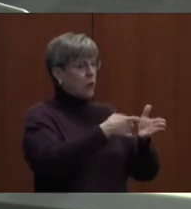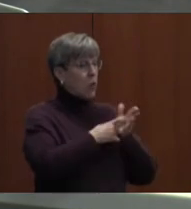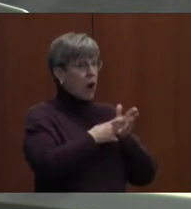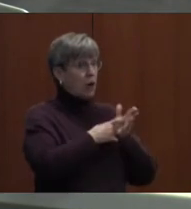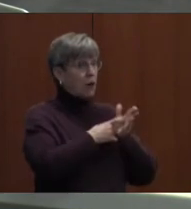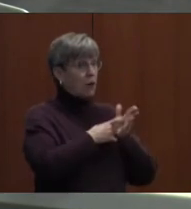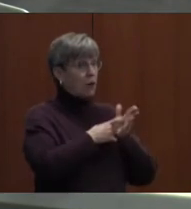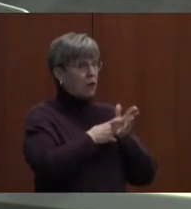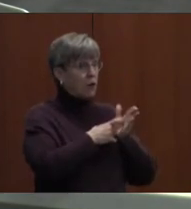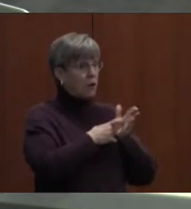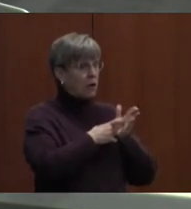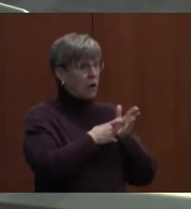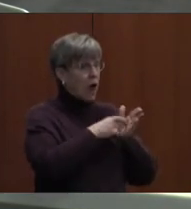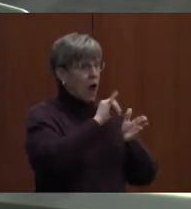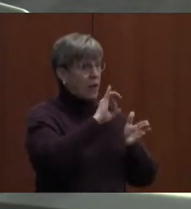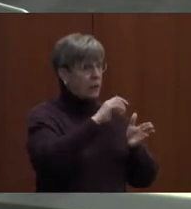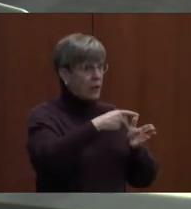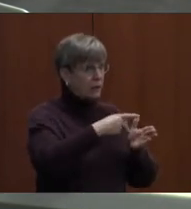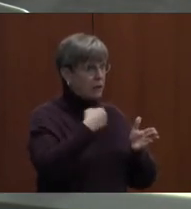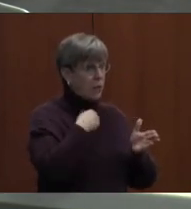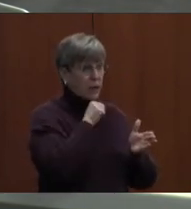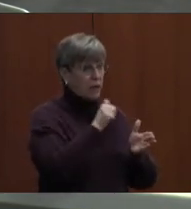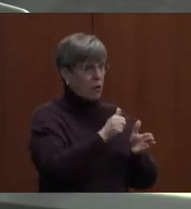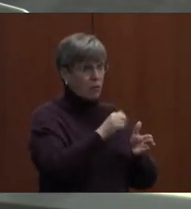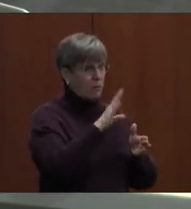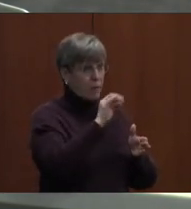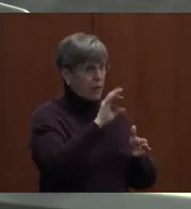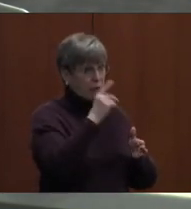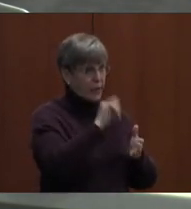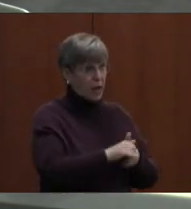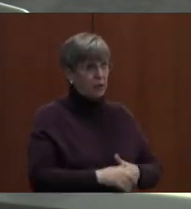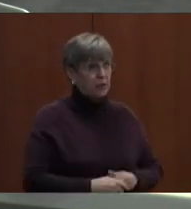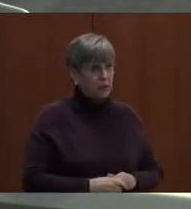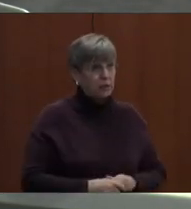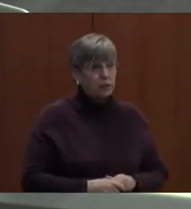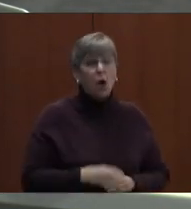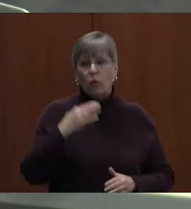IEPs, and we don't put out bids for those. Okay. Thank you.